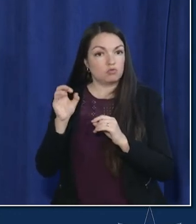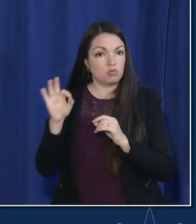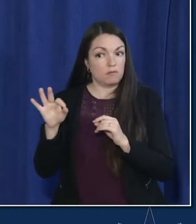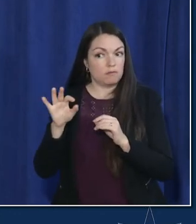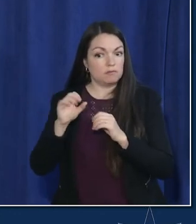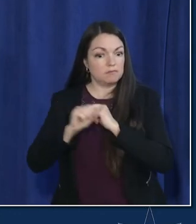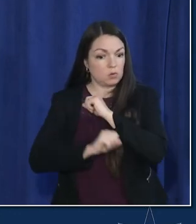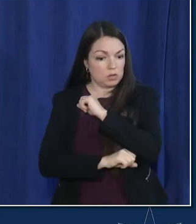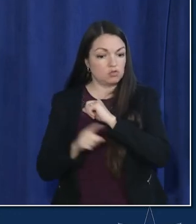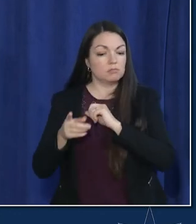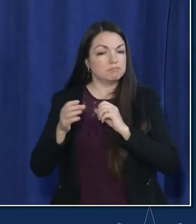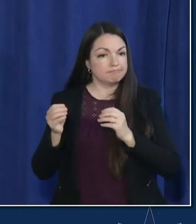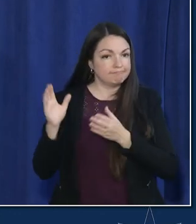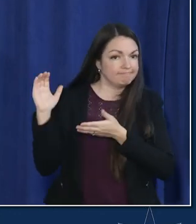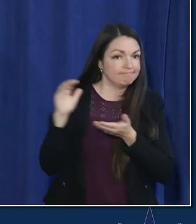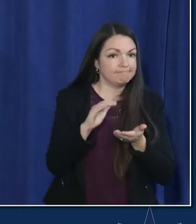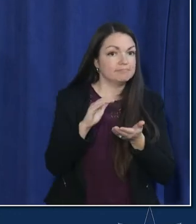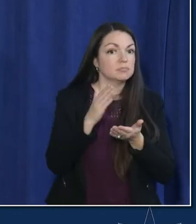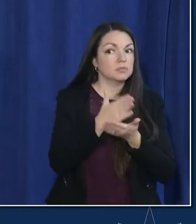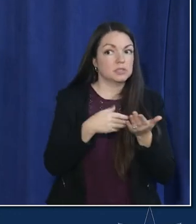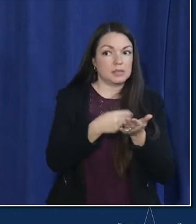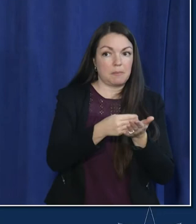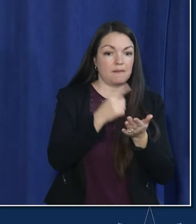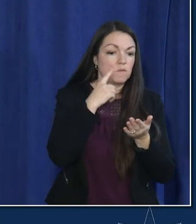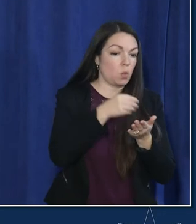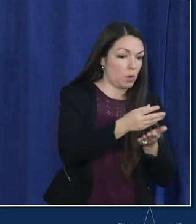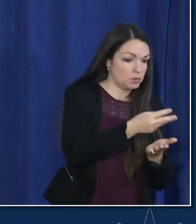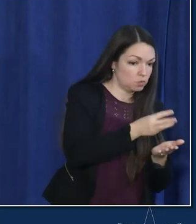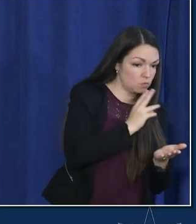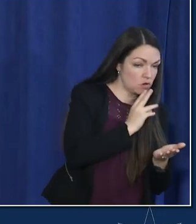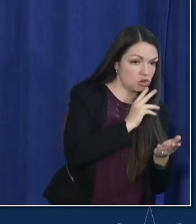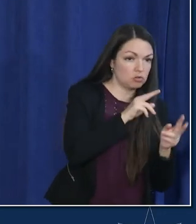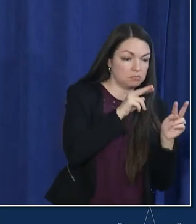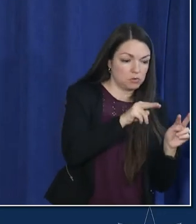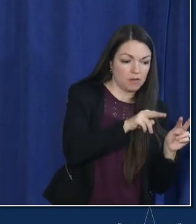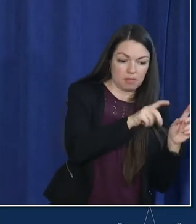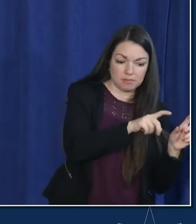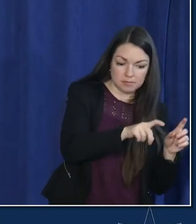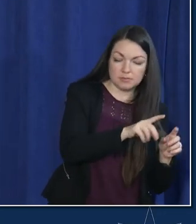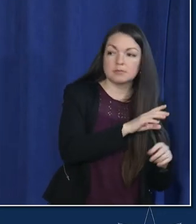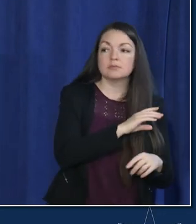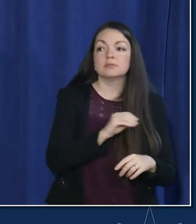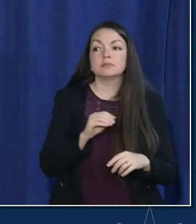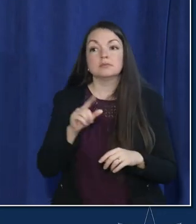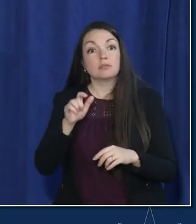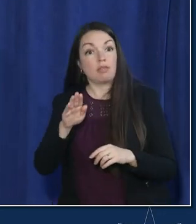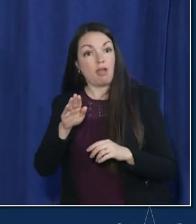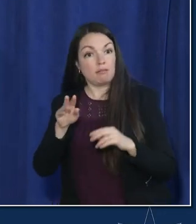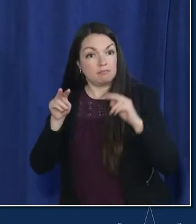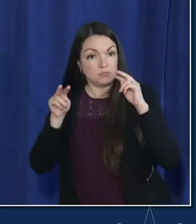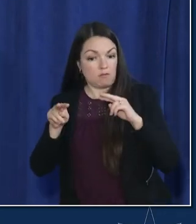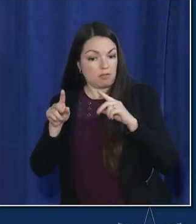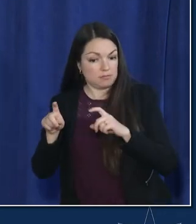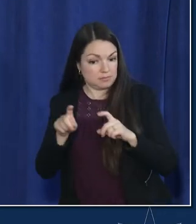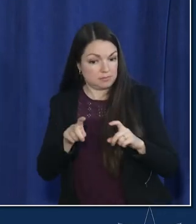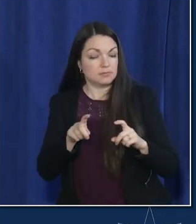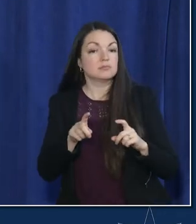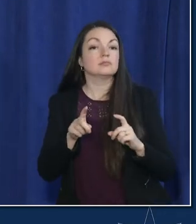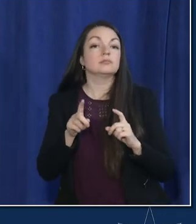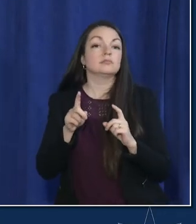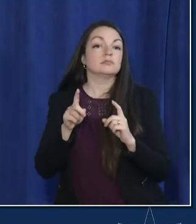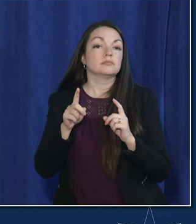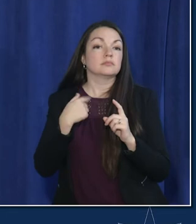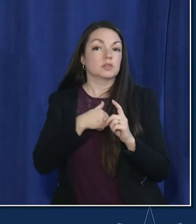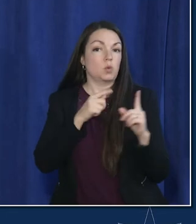get some of the academic partners together on the wastewater surveillance side and then on the lab surveillance side we've been working